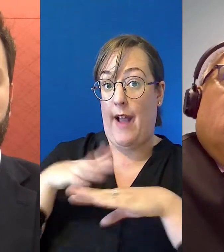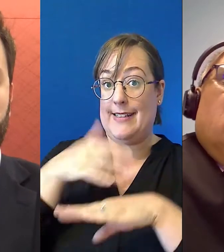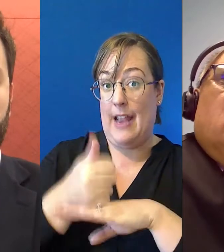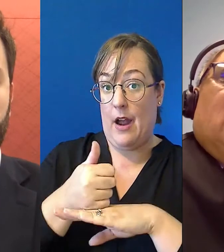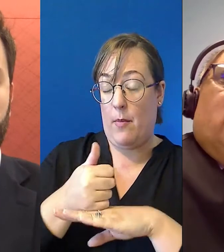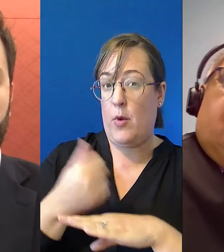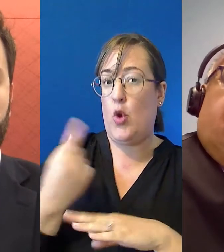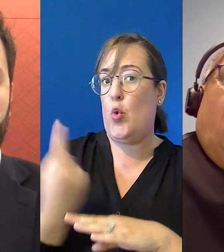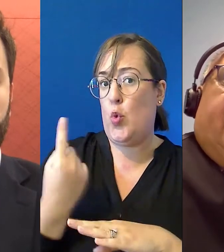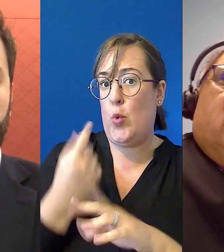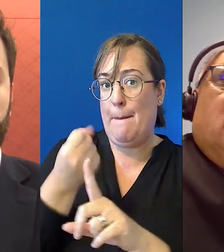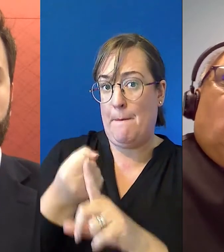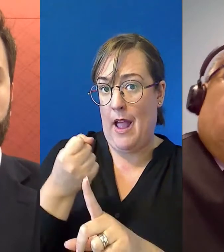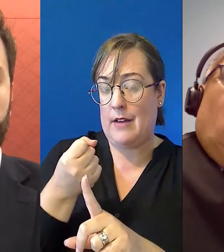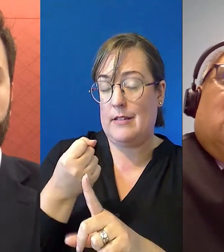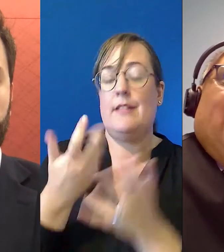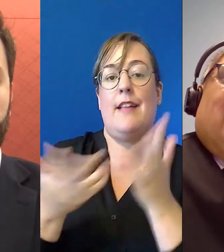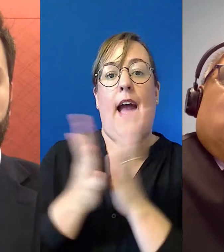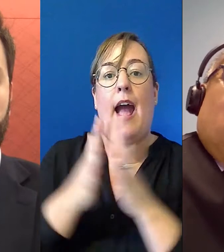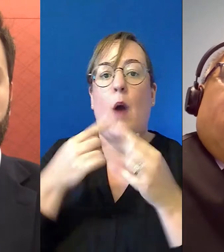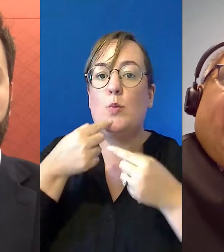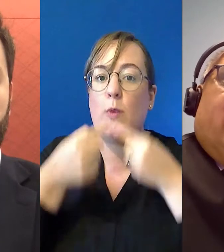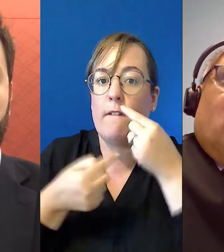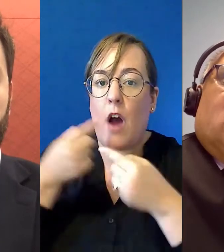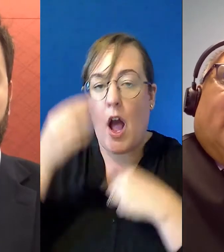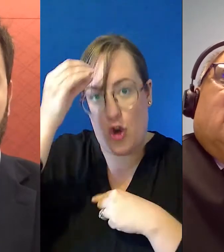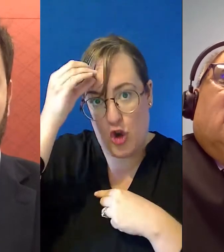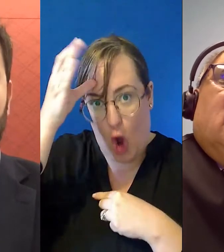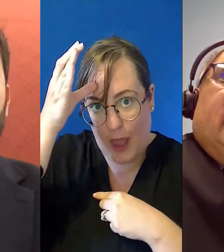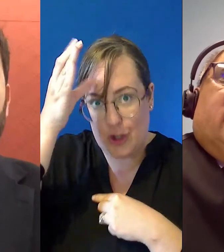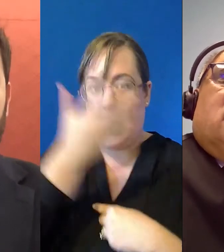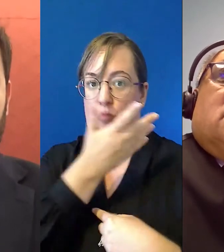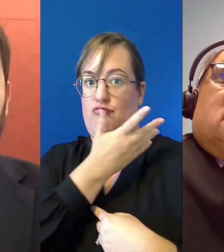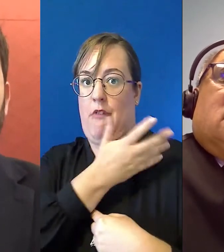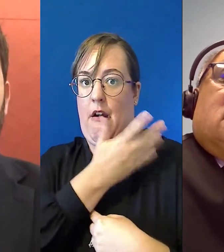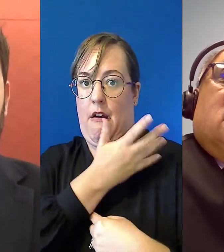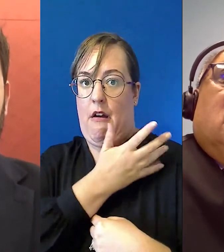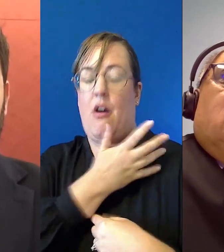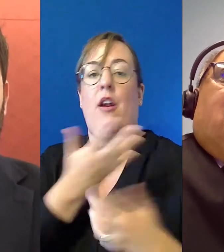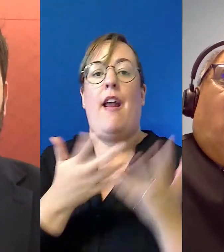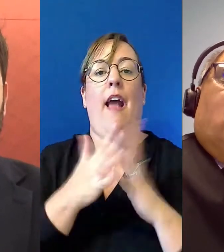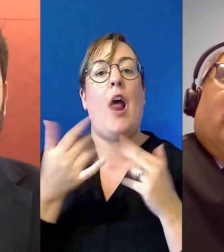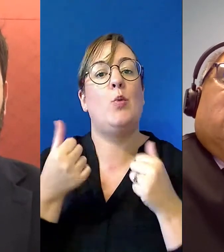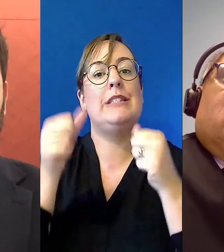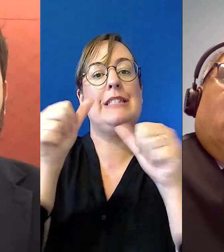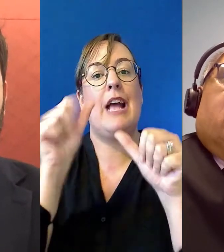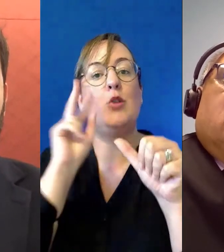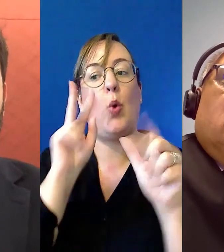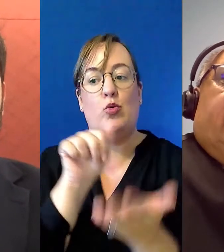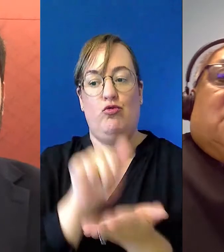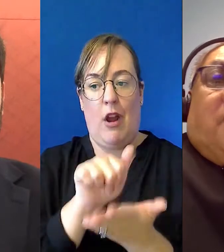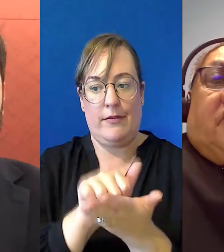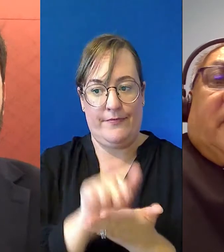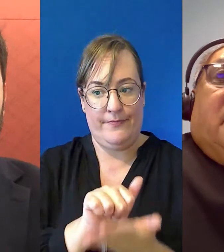whom? How do we define what knowledge matters, what proud looks like, and how those successes might promulgate themselves?